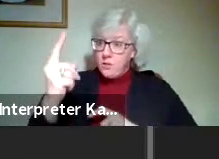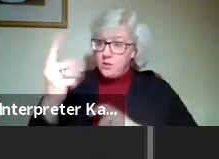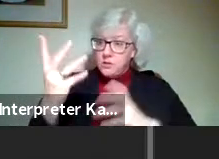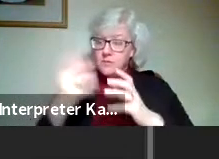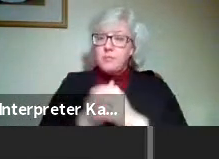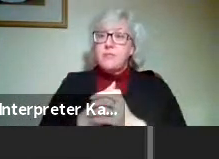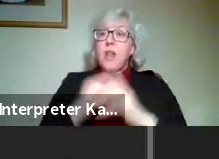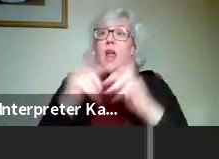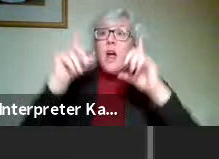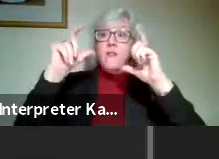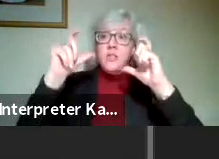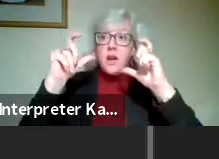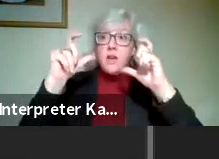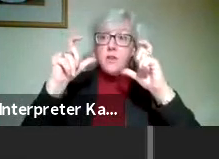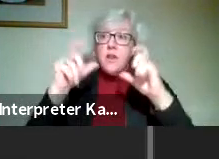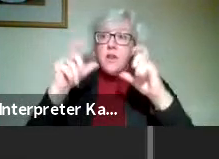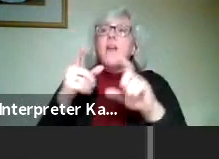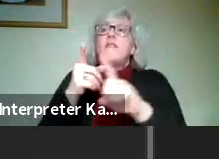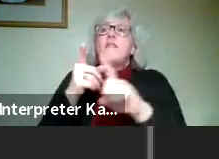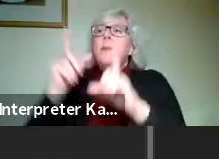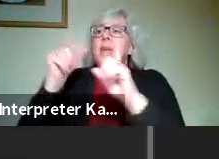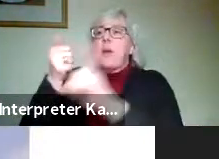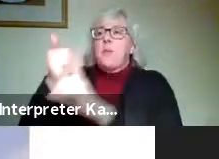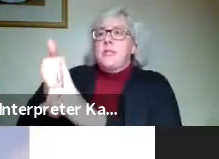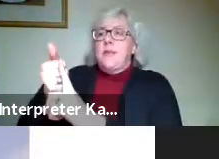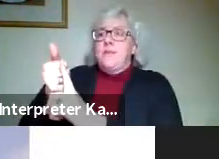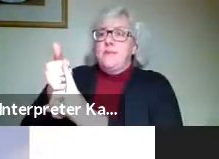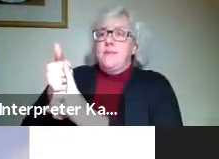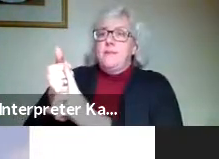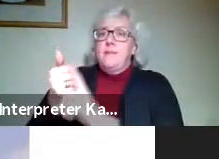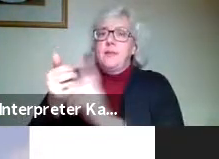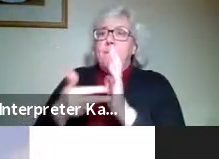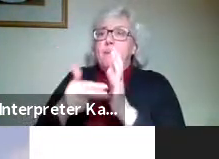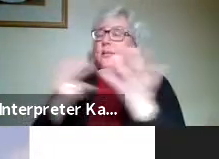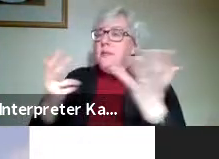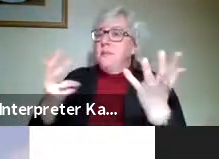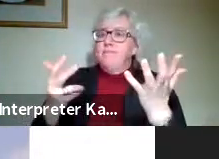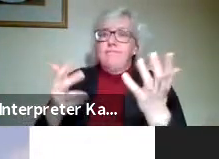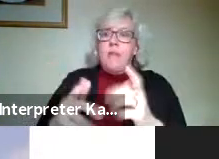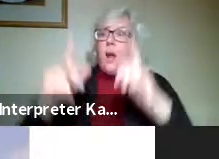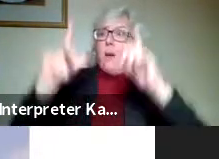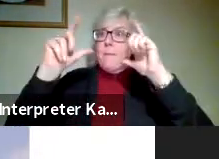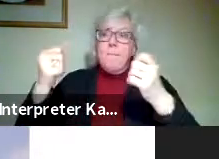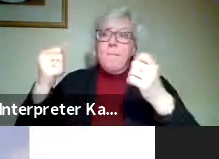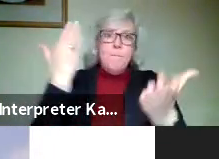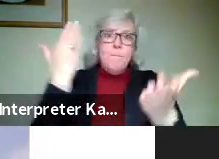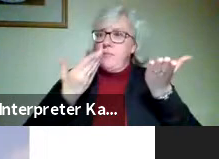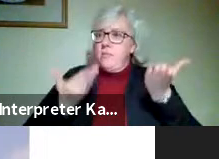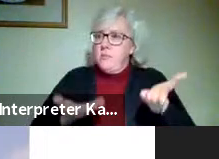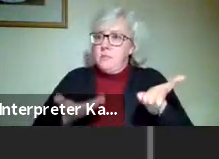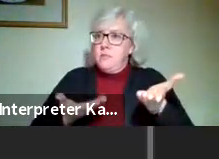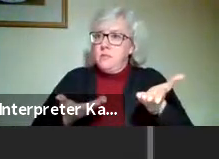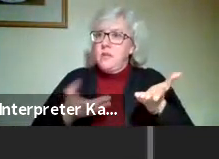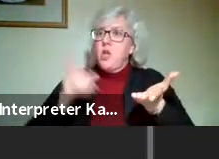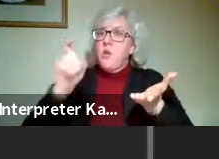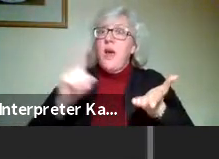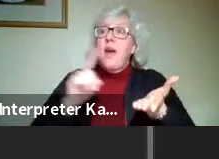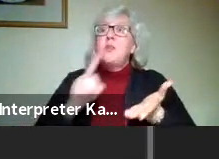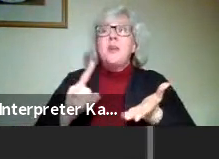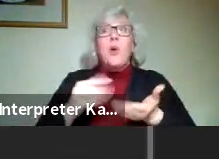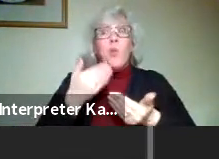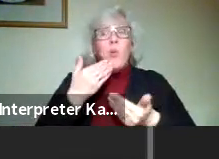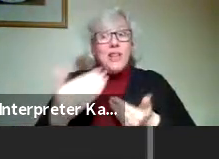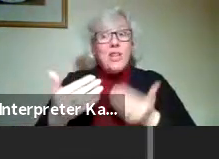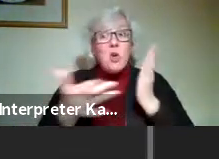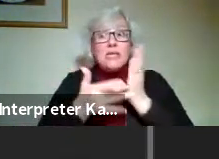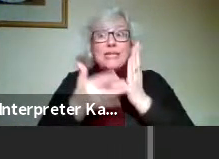is photography that's straight out of the camera. Straight out of the camera is how it lands, which means you have to be a fantastic